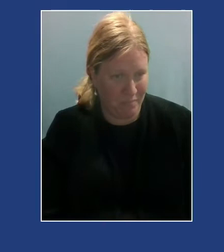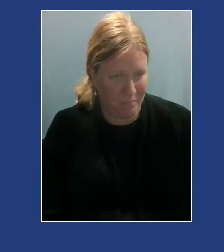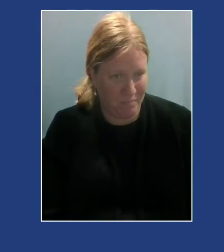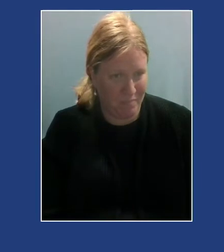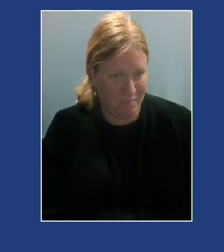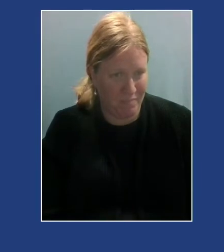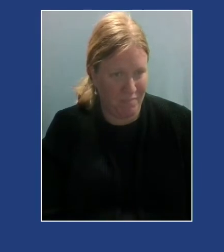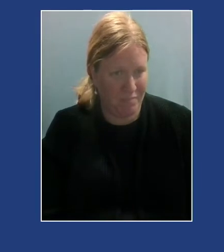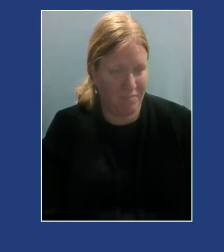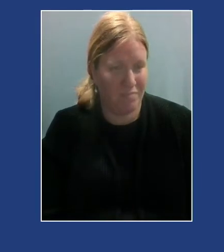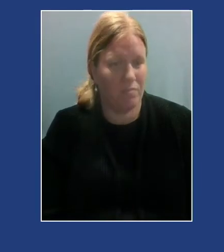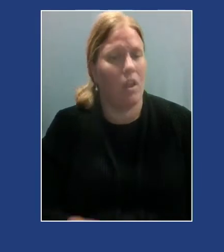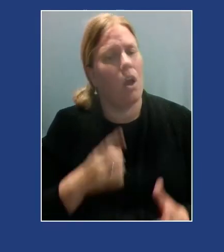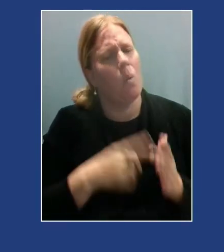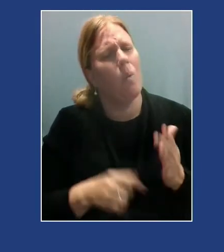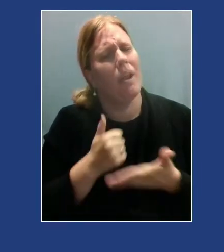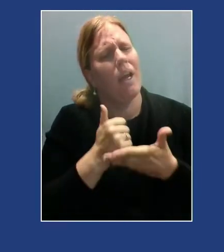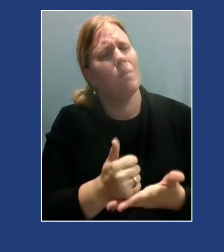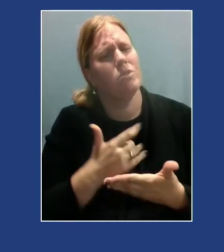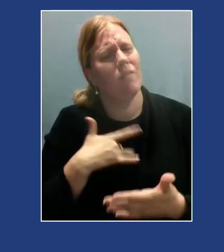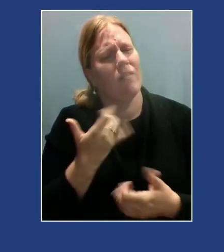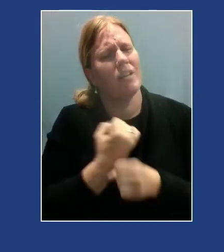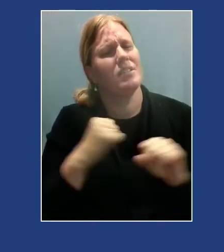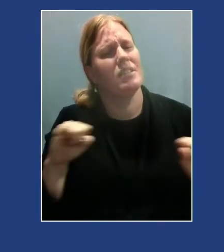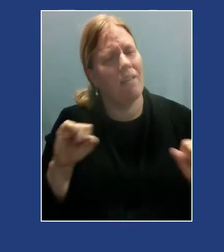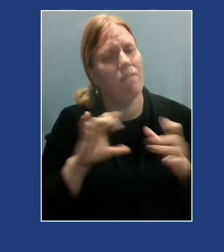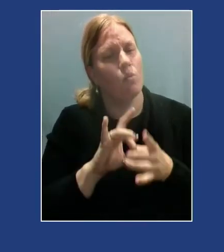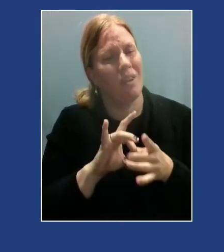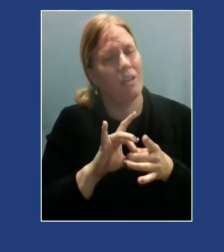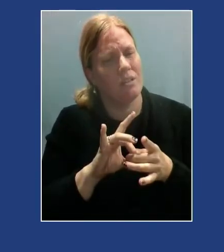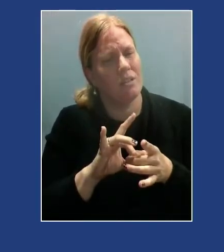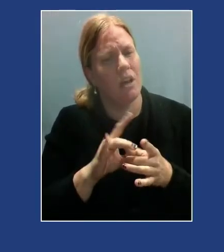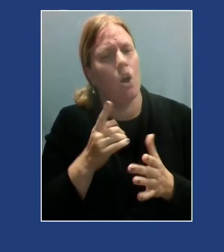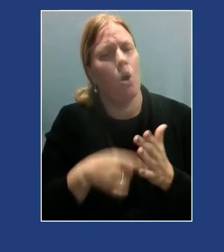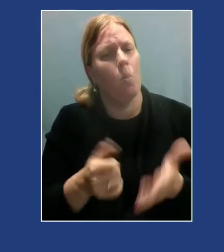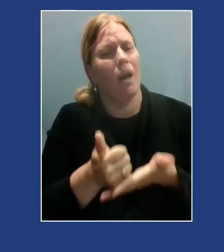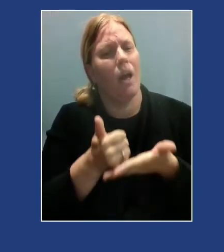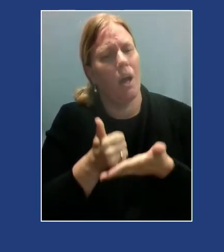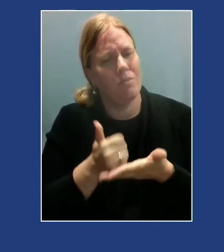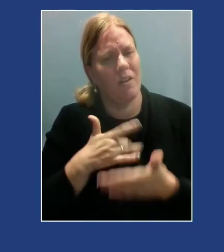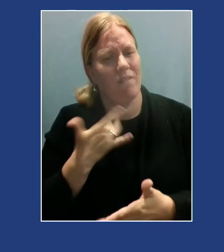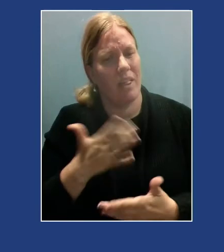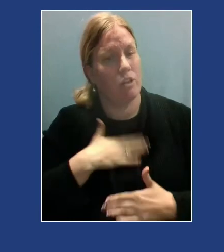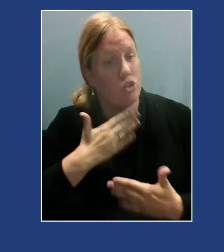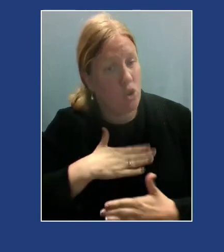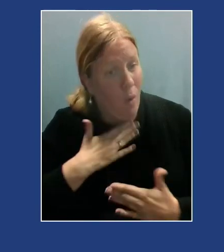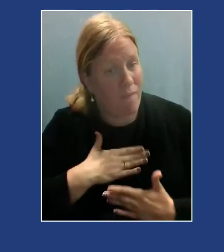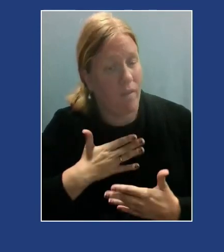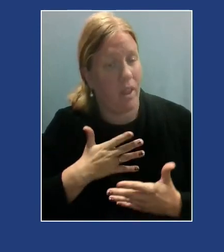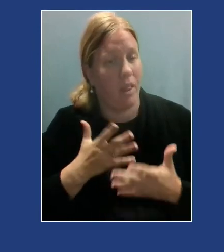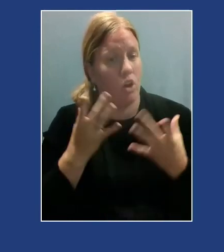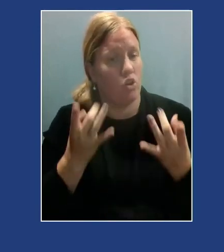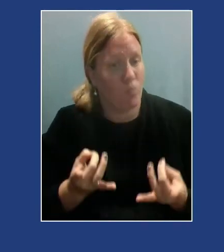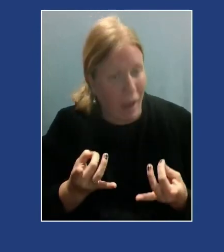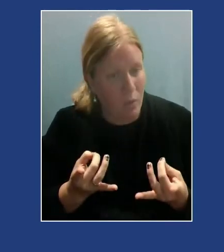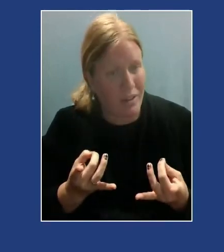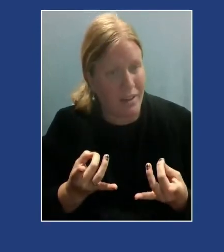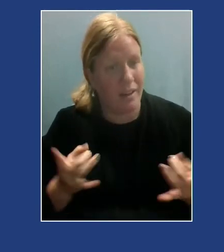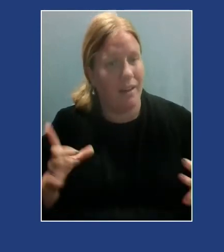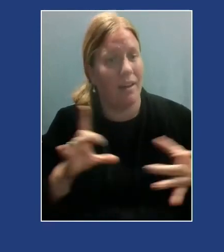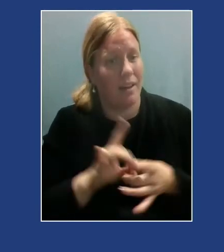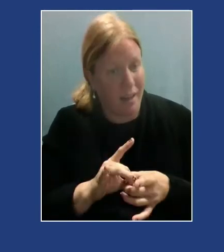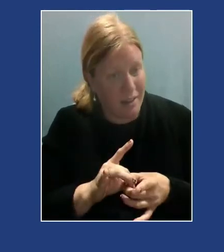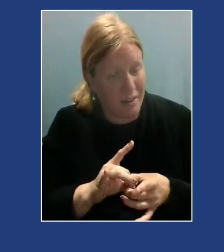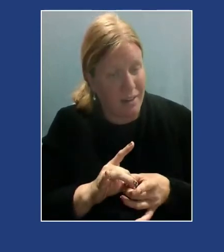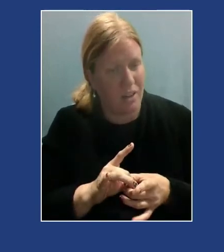What helps you feel safe in relationships? What helps you feel joyful, grounded, connected? Where and